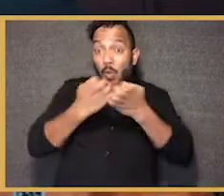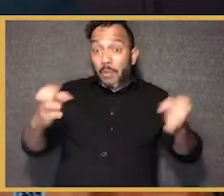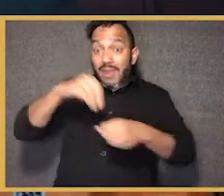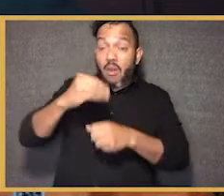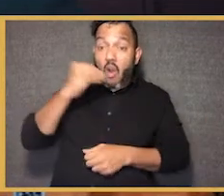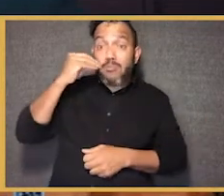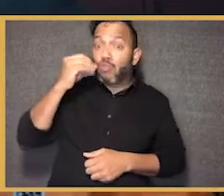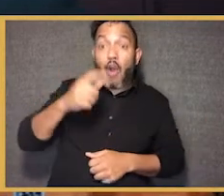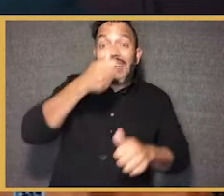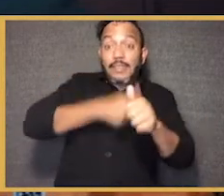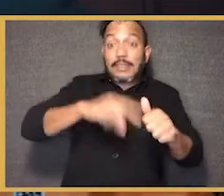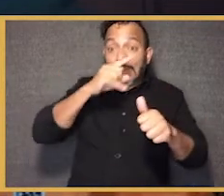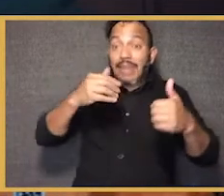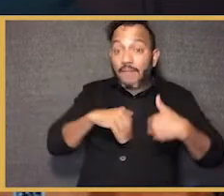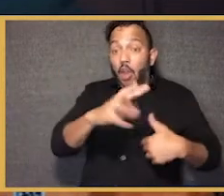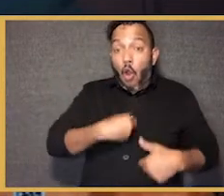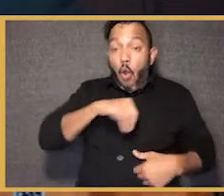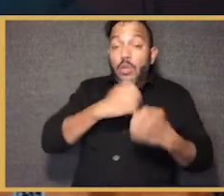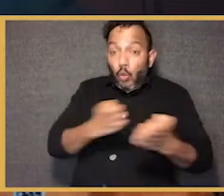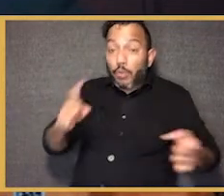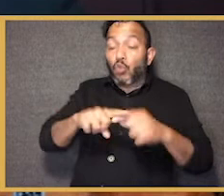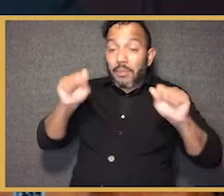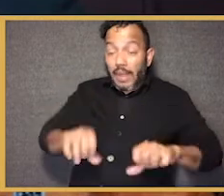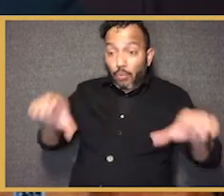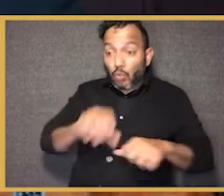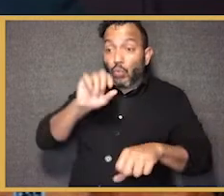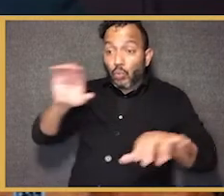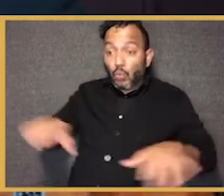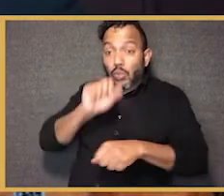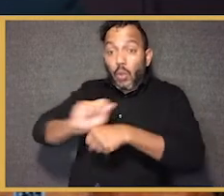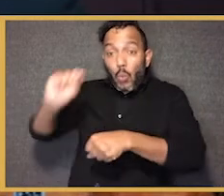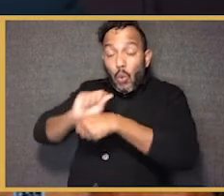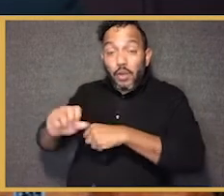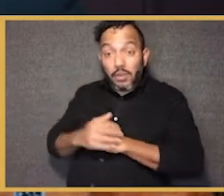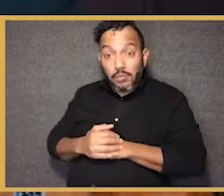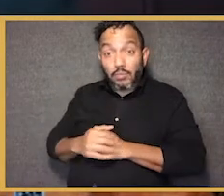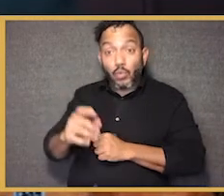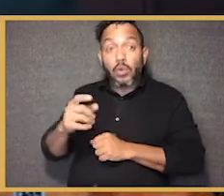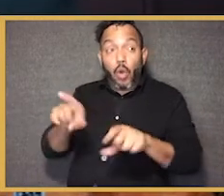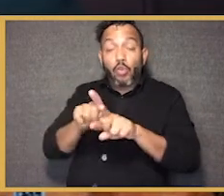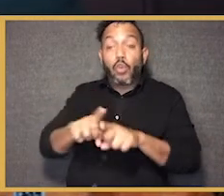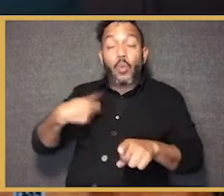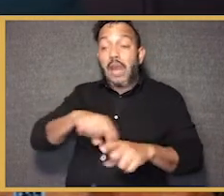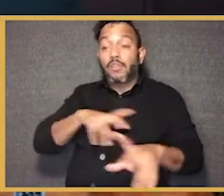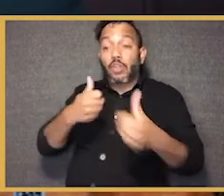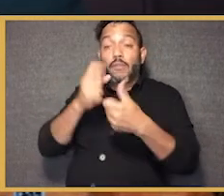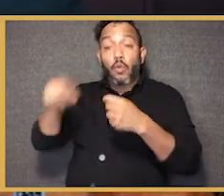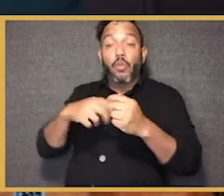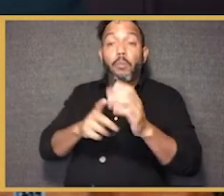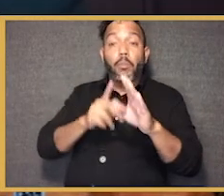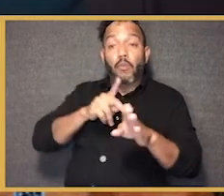device in the house. It's does every kid have a device on which they can do their work simultaneously in the household? We had a challenge around